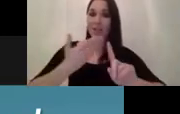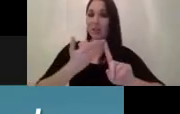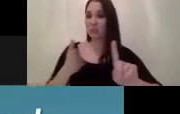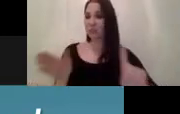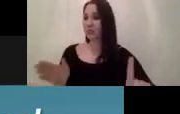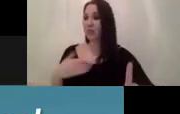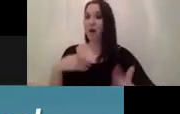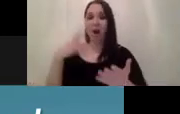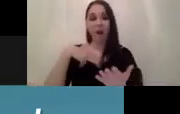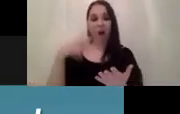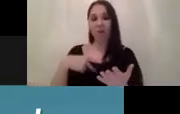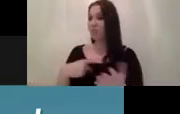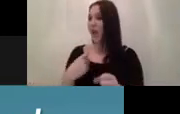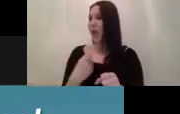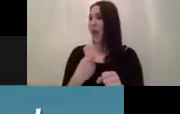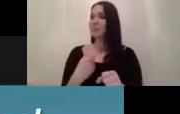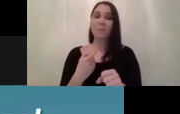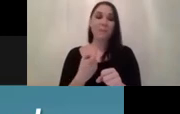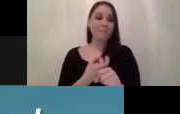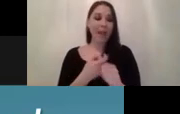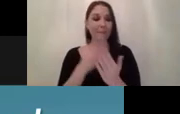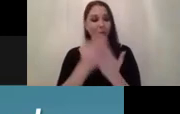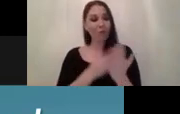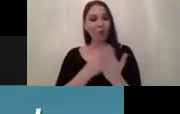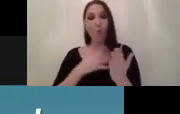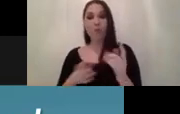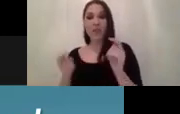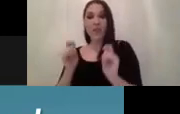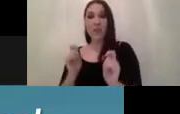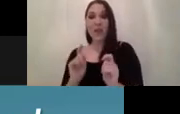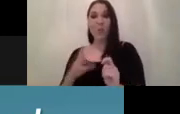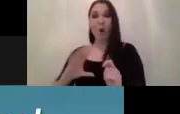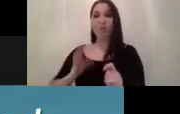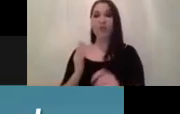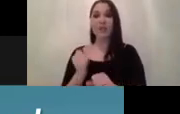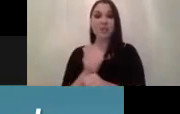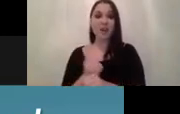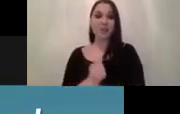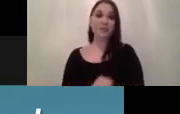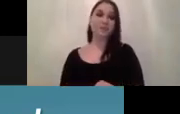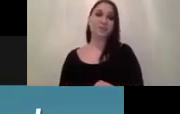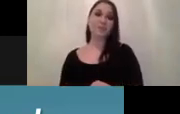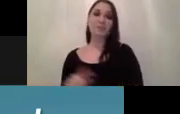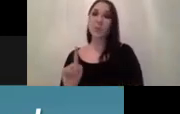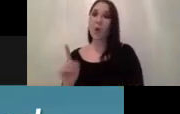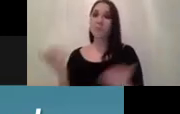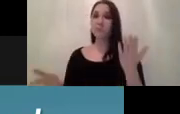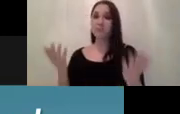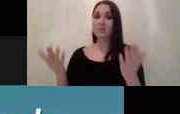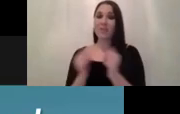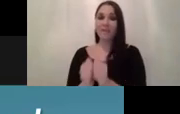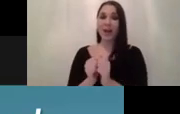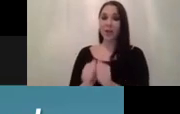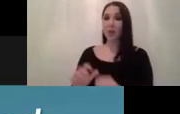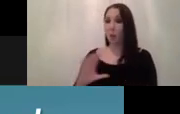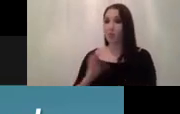cool paper and i just want to re-implement whatever they have done towards what is the value that could be created by re-implementing